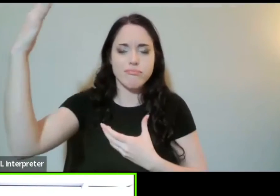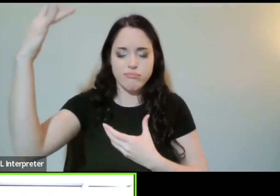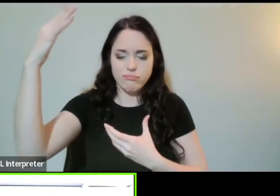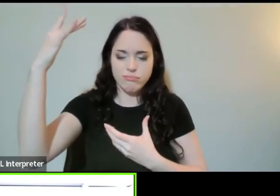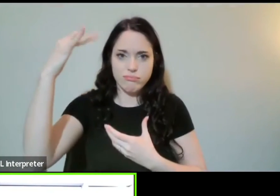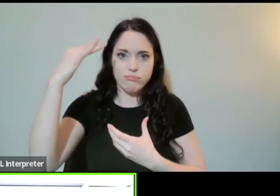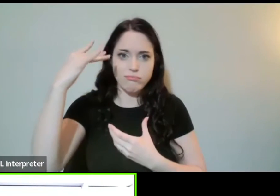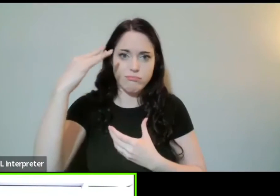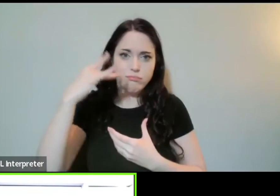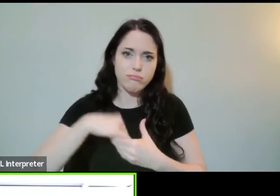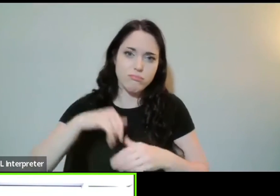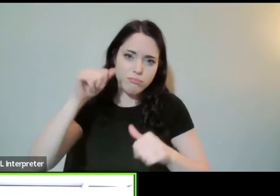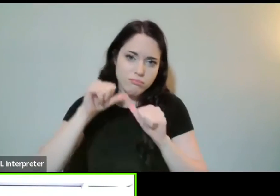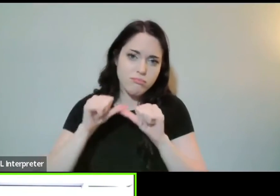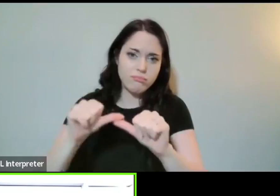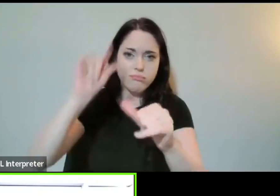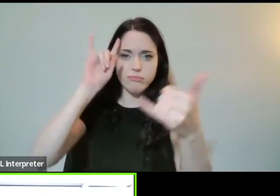ends.